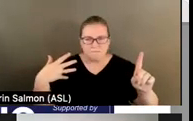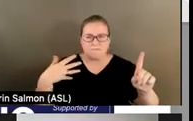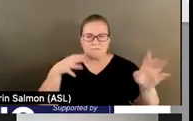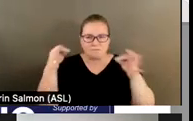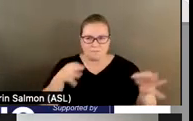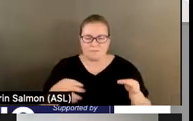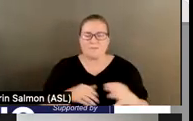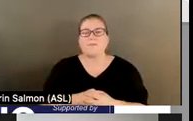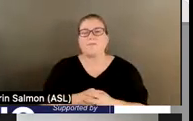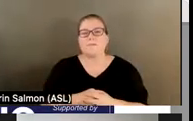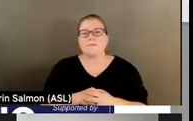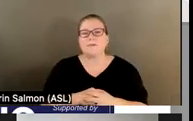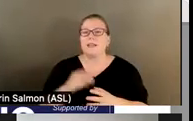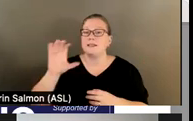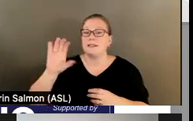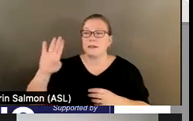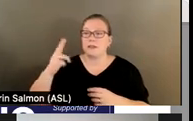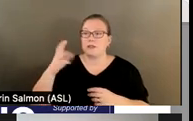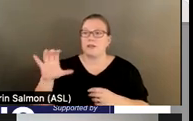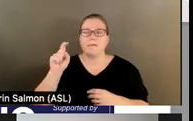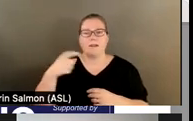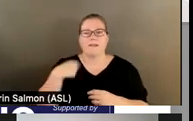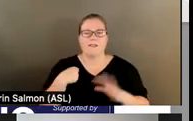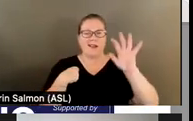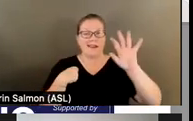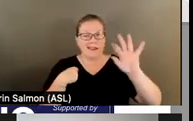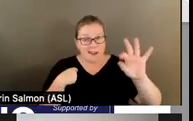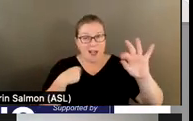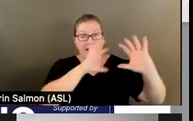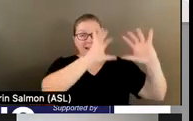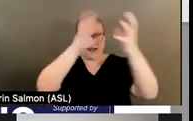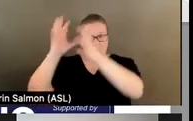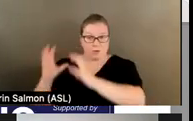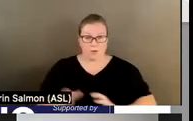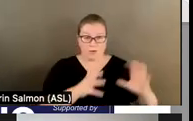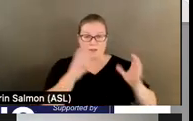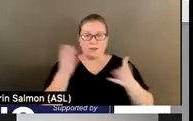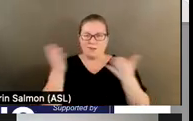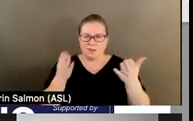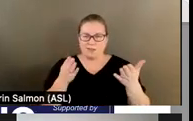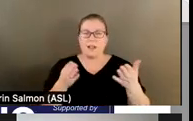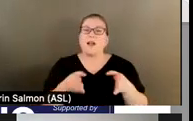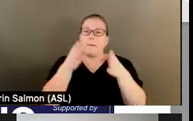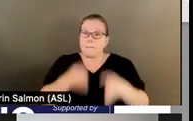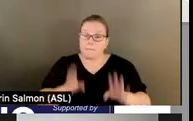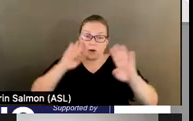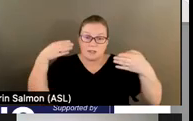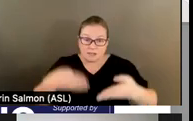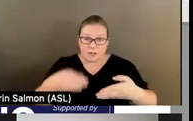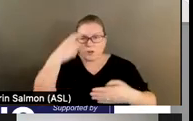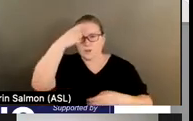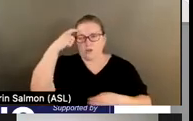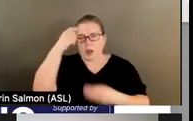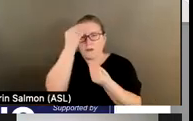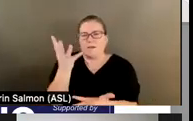CCBHCs are required to provide nine categories of services in a person-centered and trauma-informed manner. These